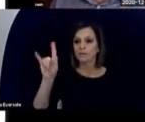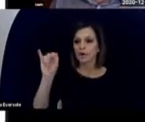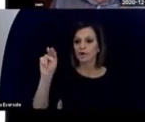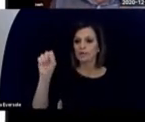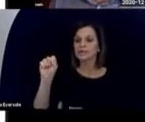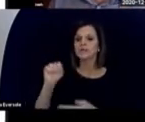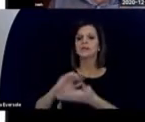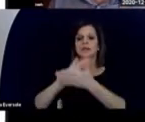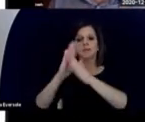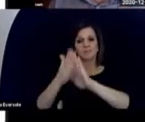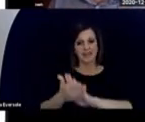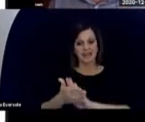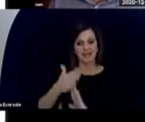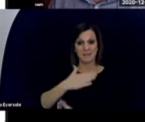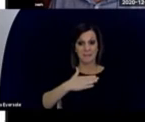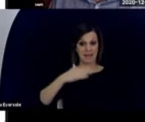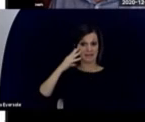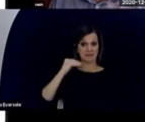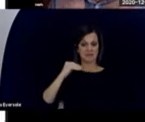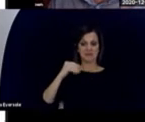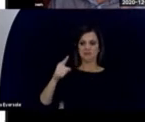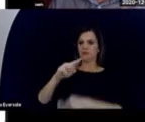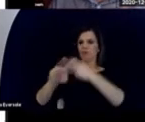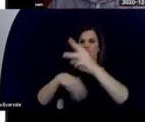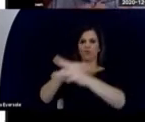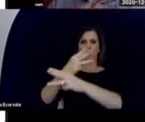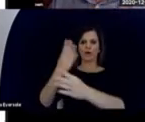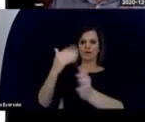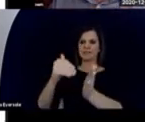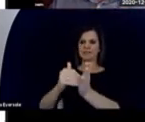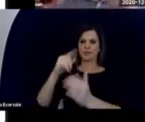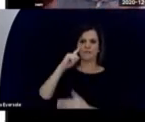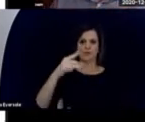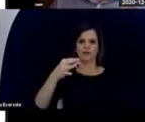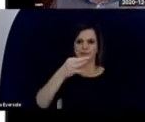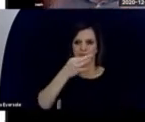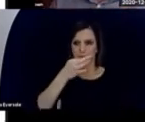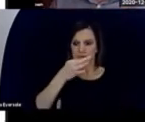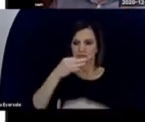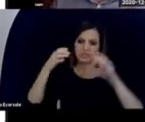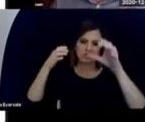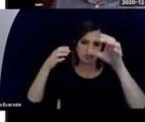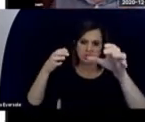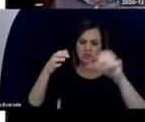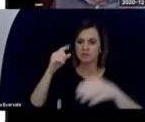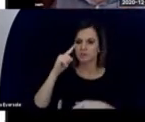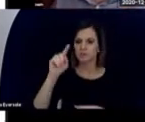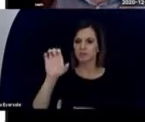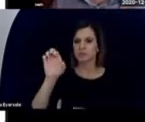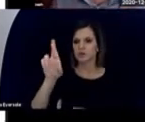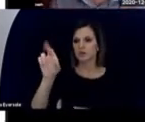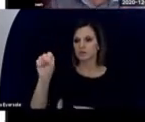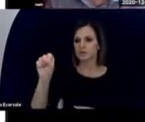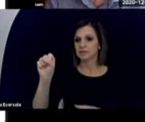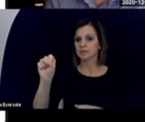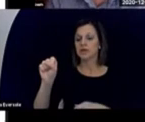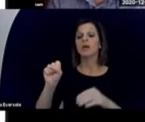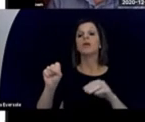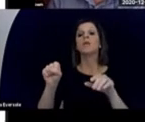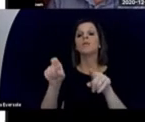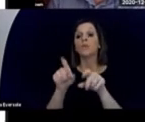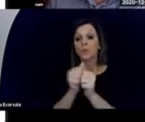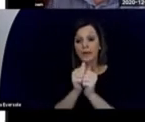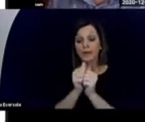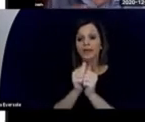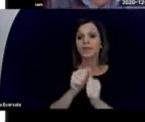particular, became, in my experience, the world center of expertise in congenital rubella